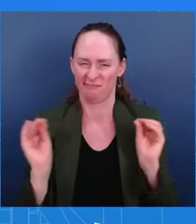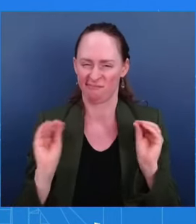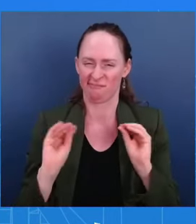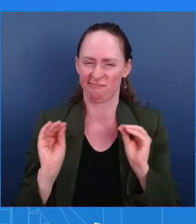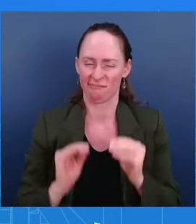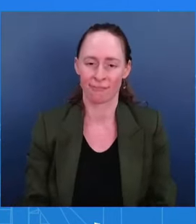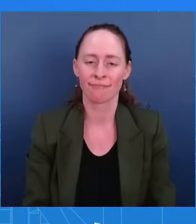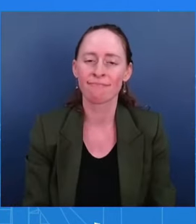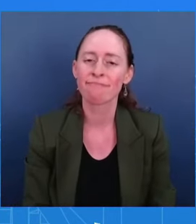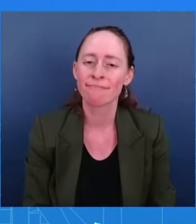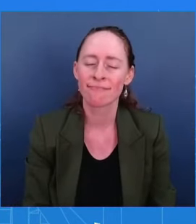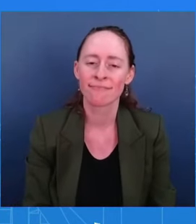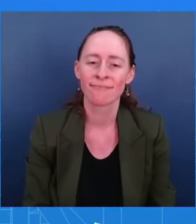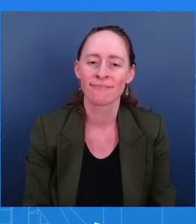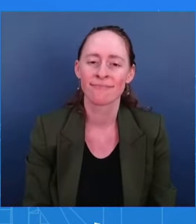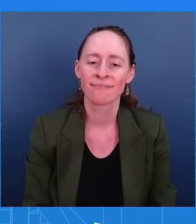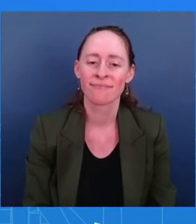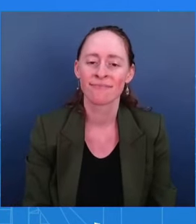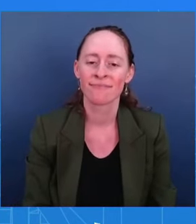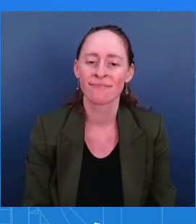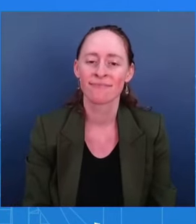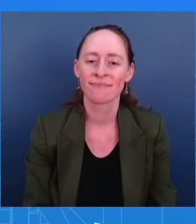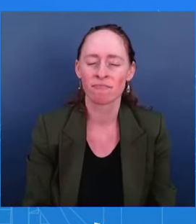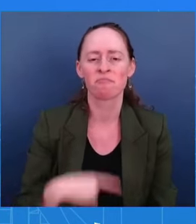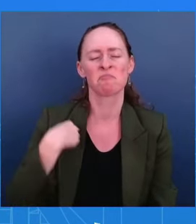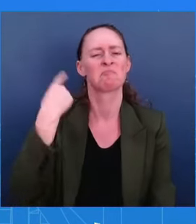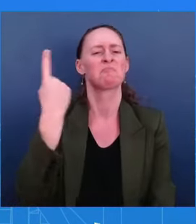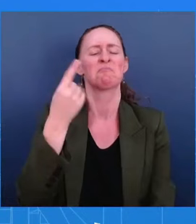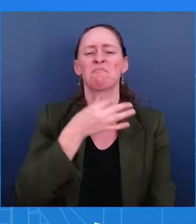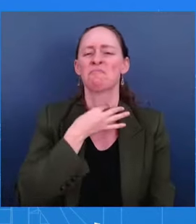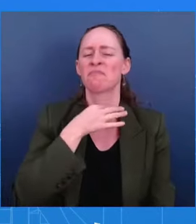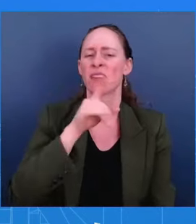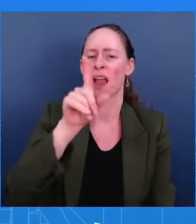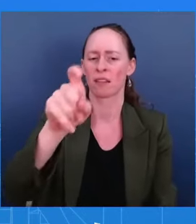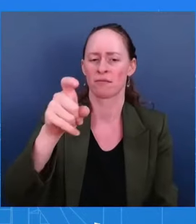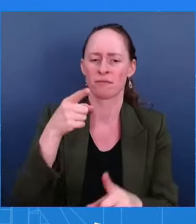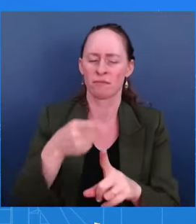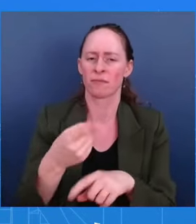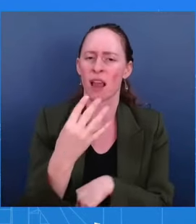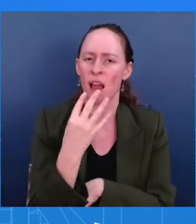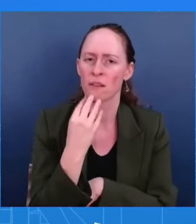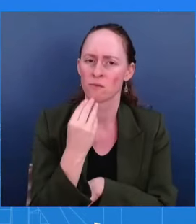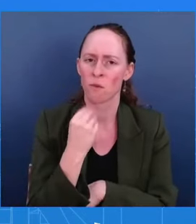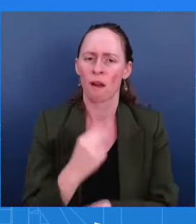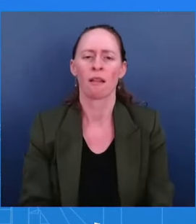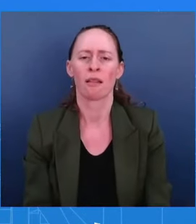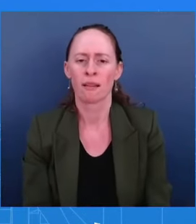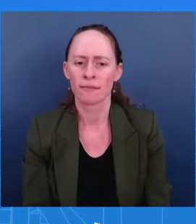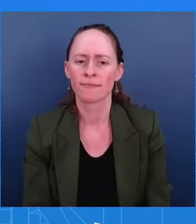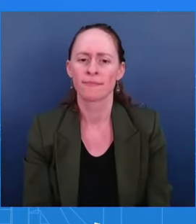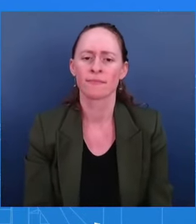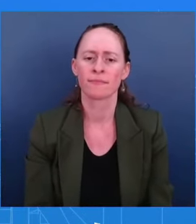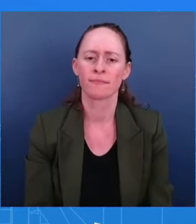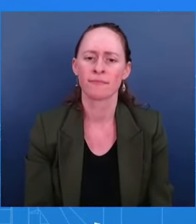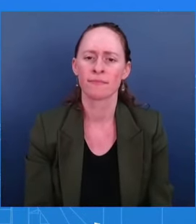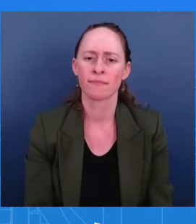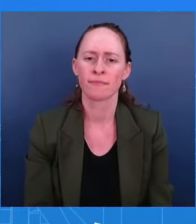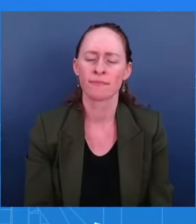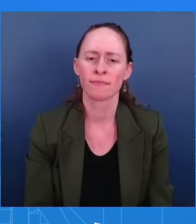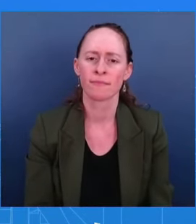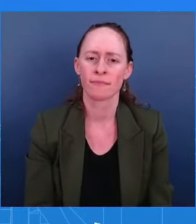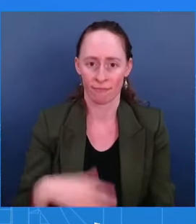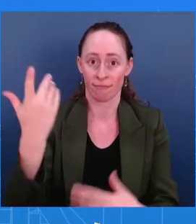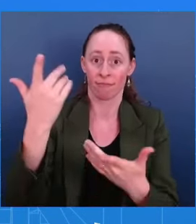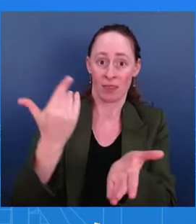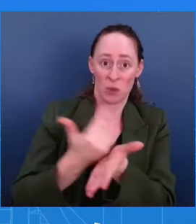a timeline for when this latest proposal, peace proposal, is going to be made? Ultimately, we'd like to have it